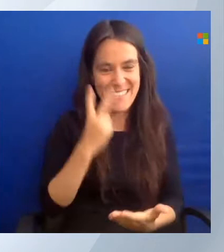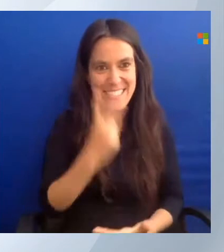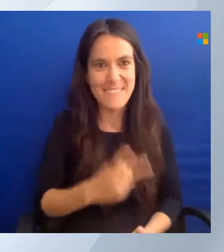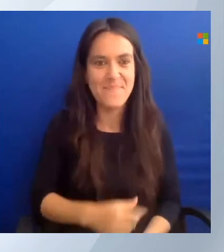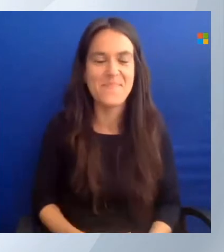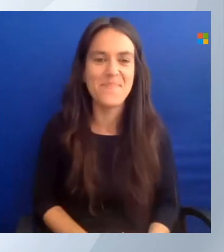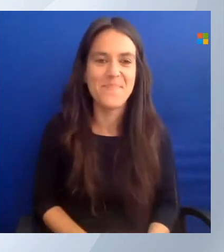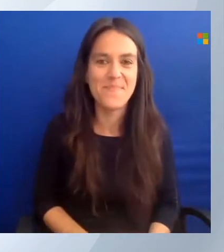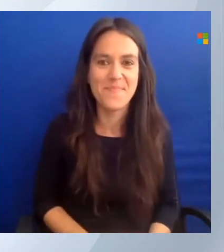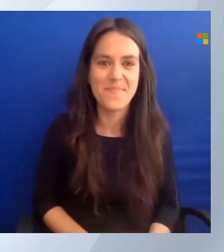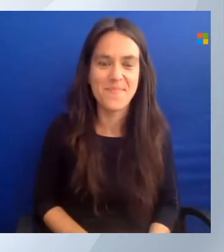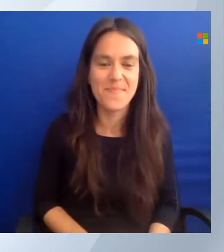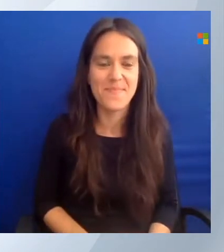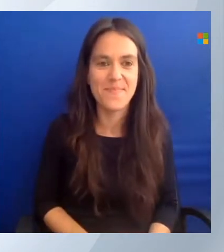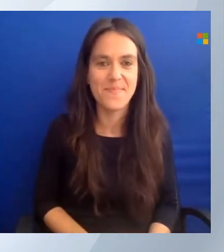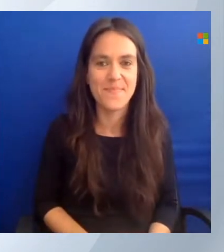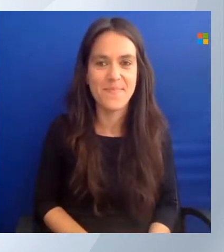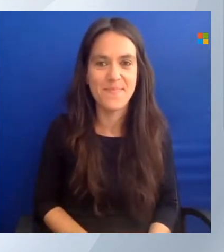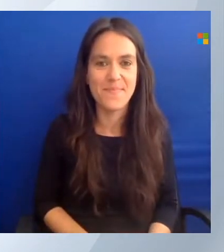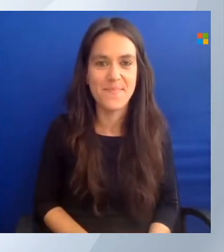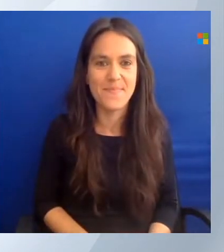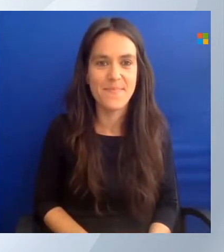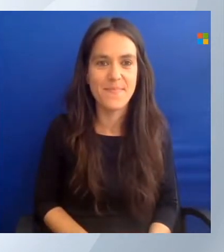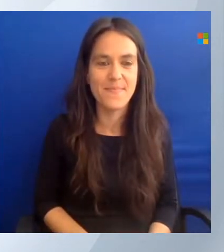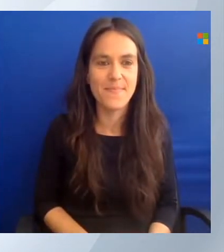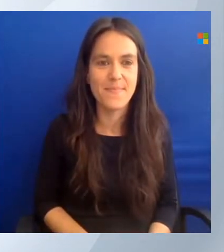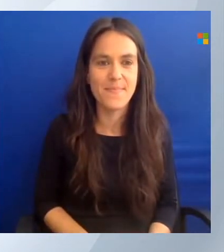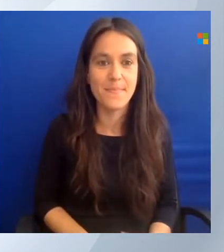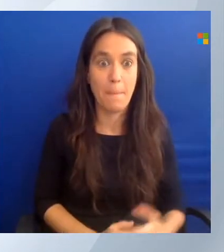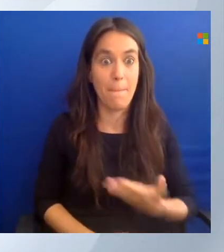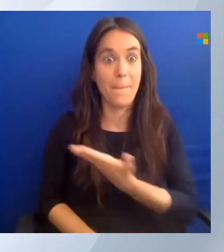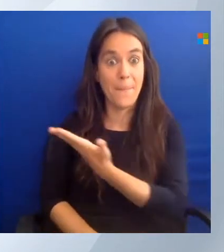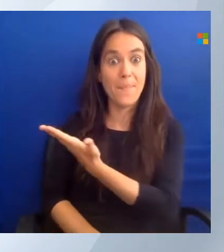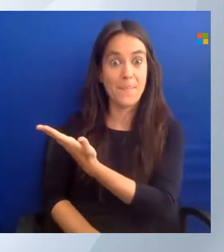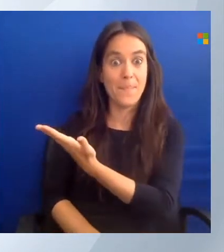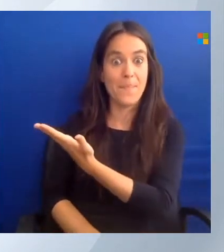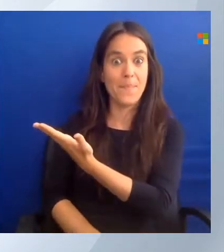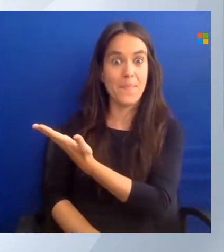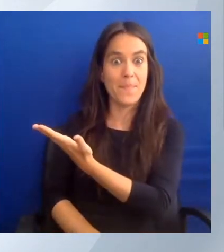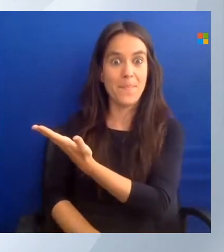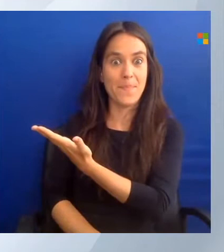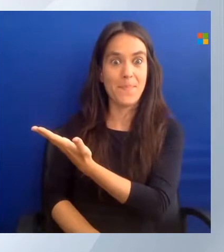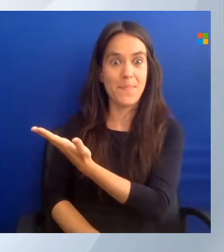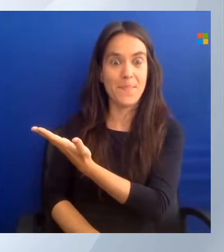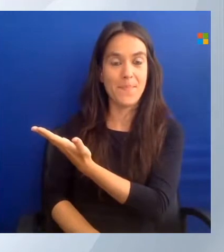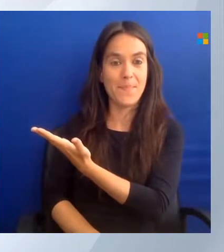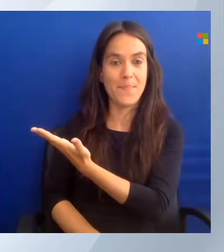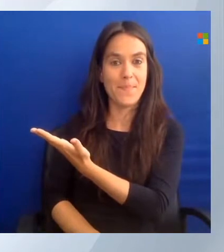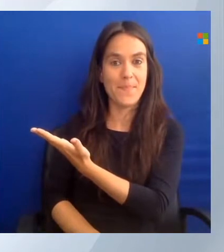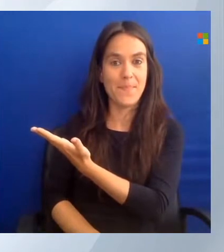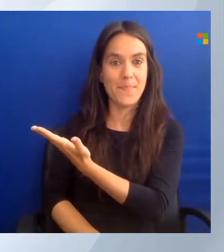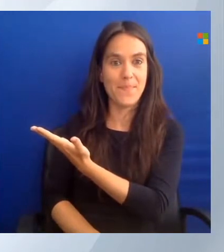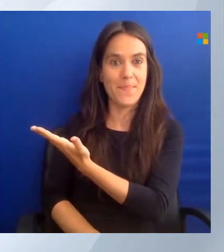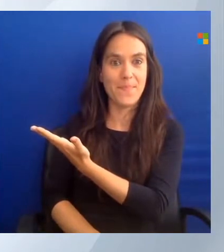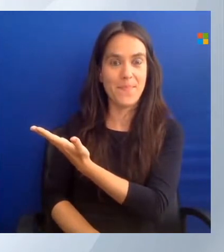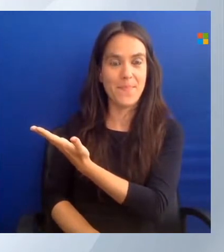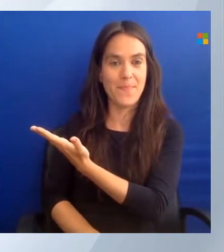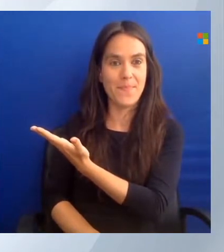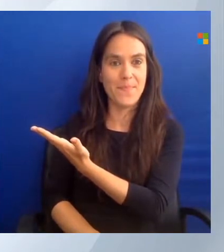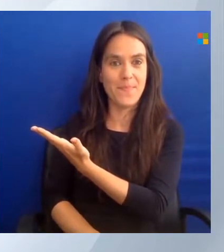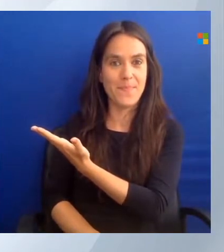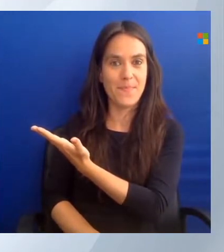And what you will see if you watch that video, is that you have the commandlet connect